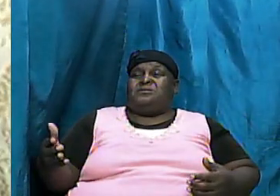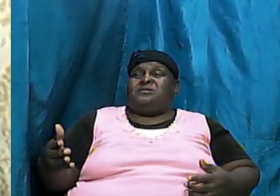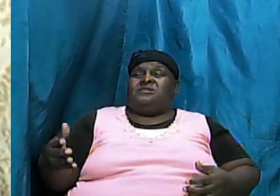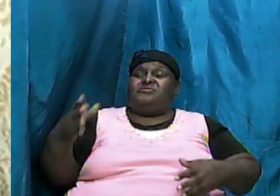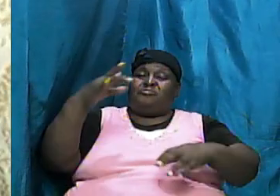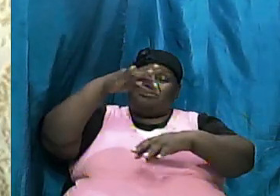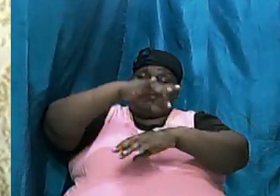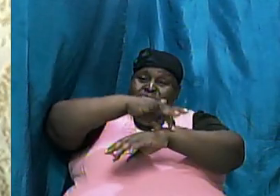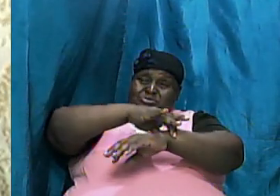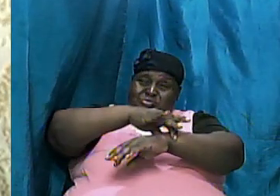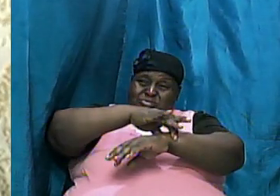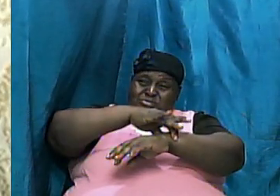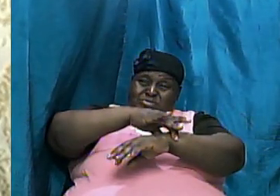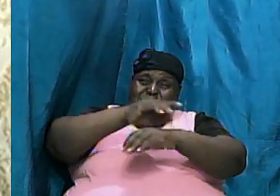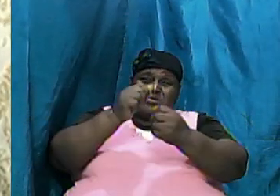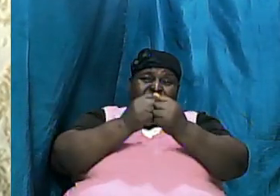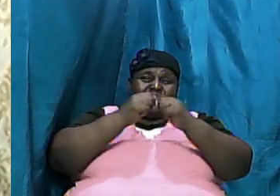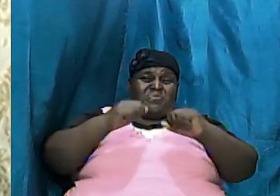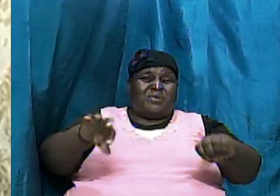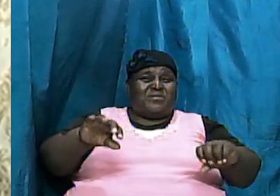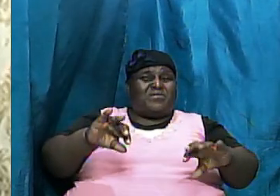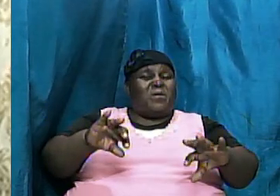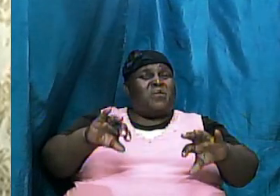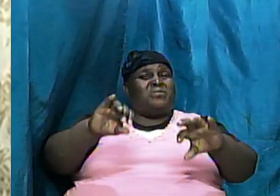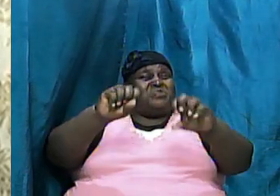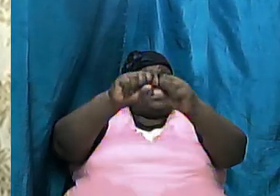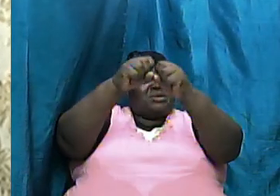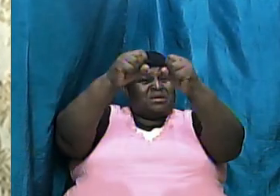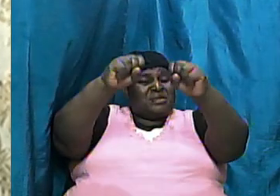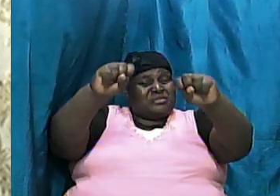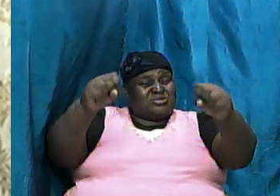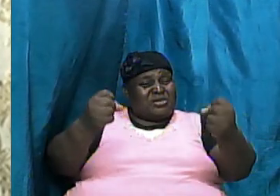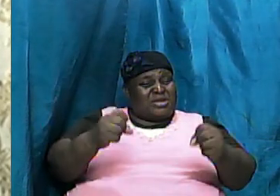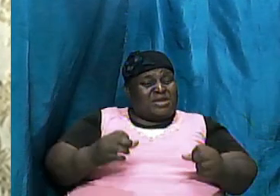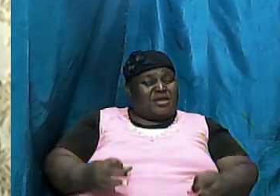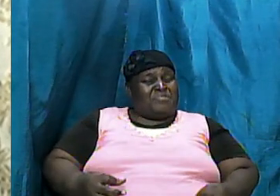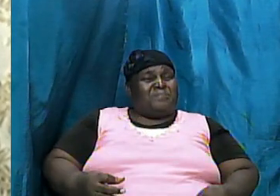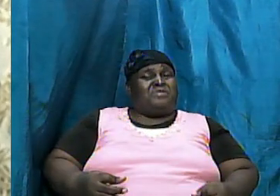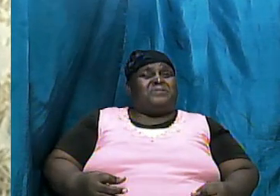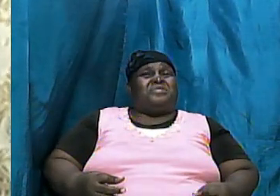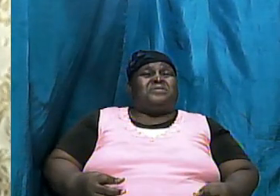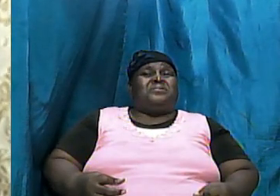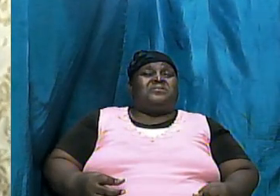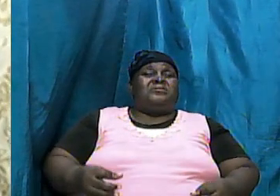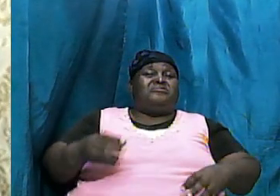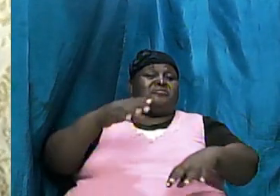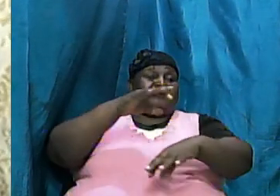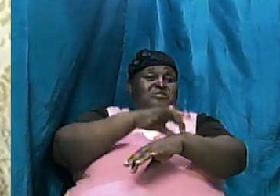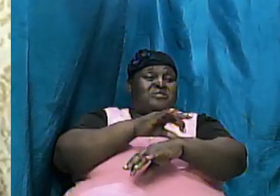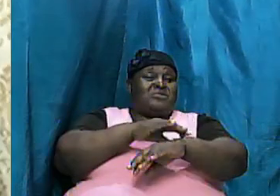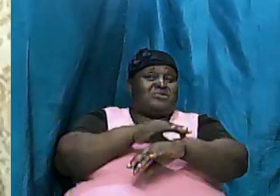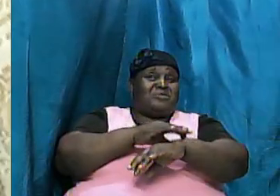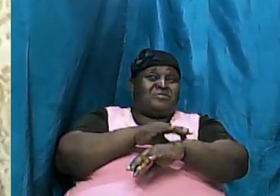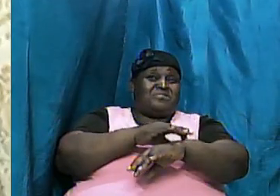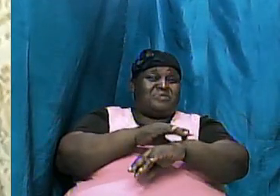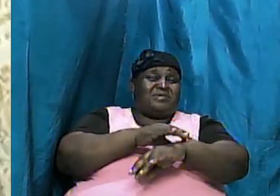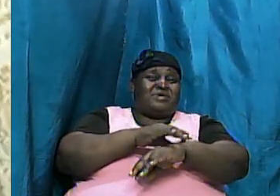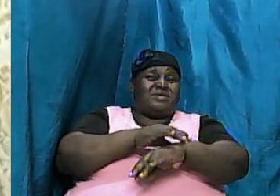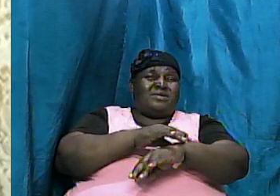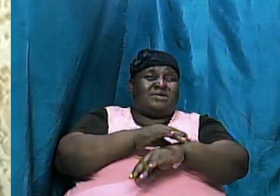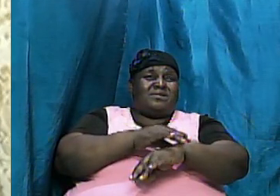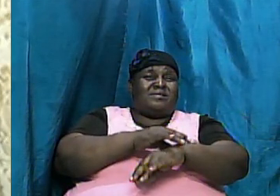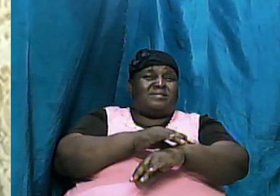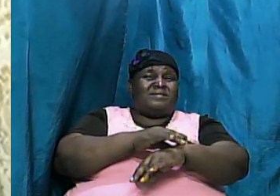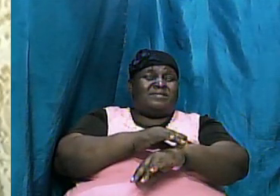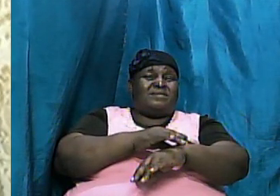earth was without form and it was void it means that the earth seemingly from what verse 2